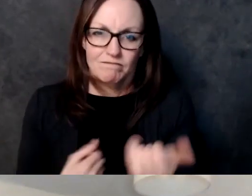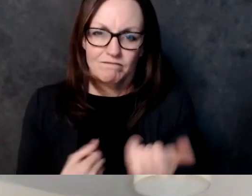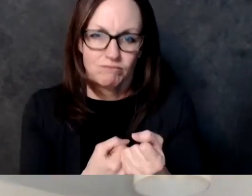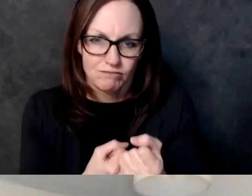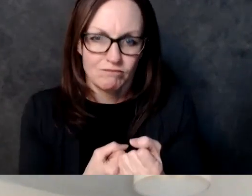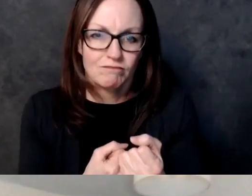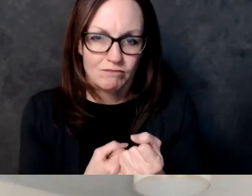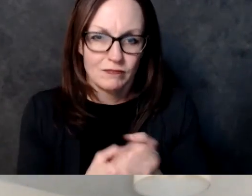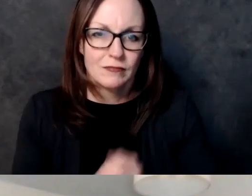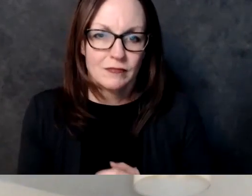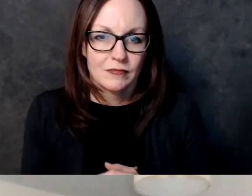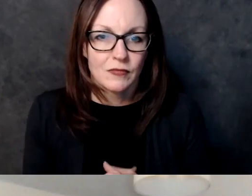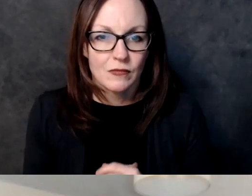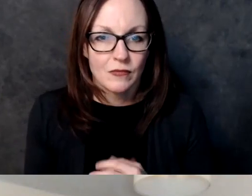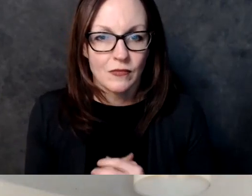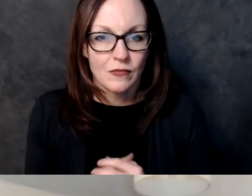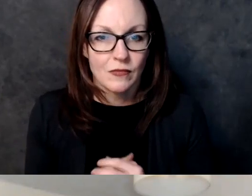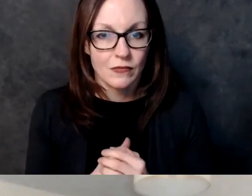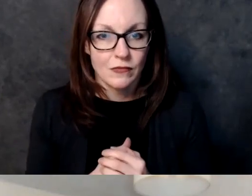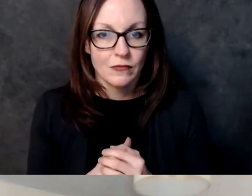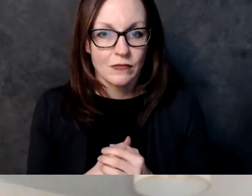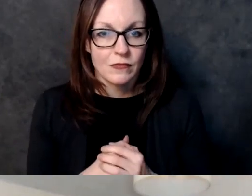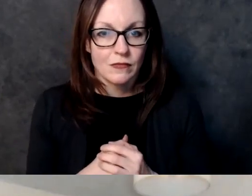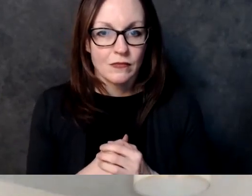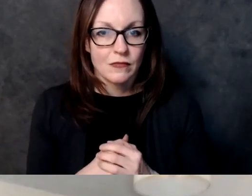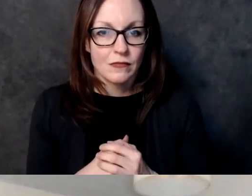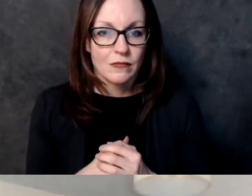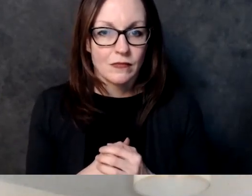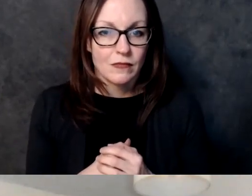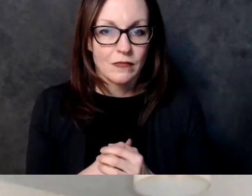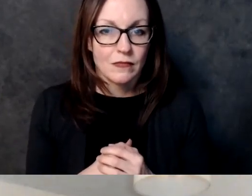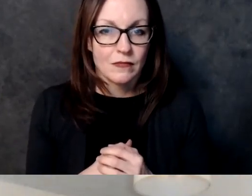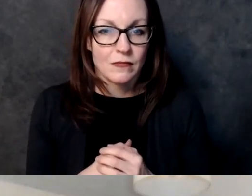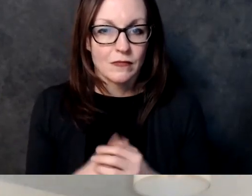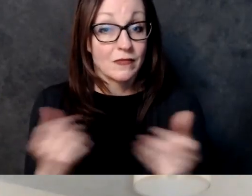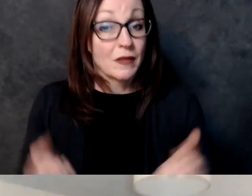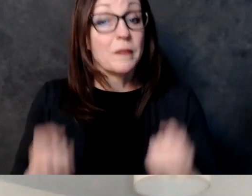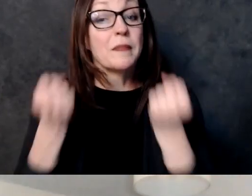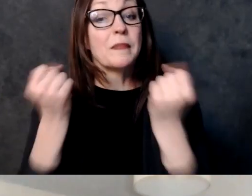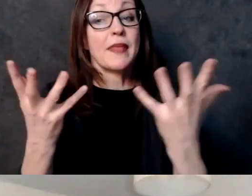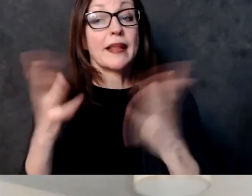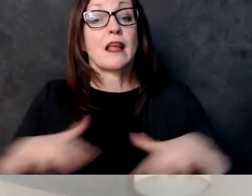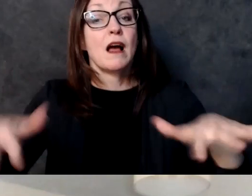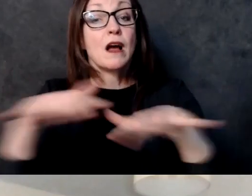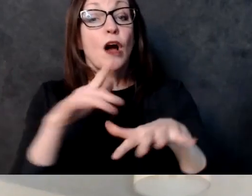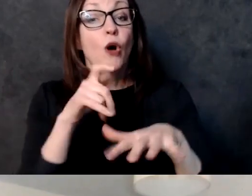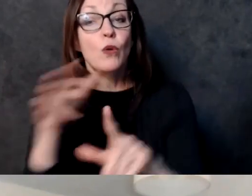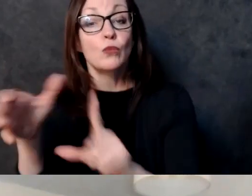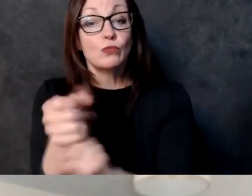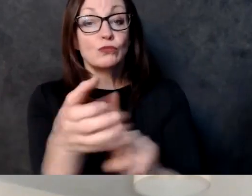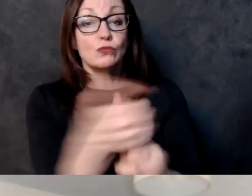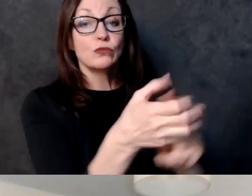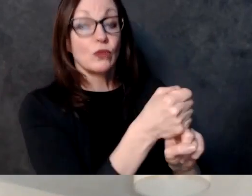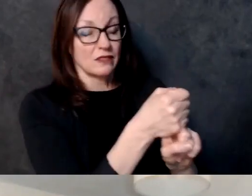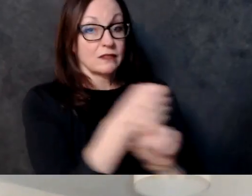was made illegal whites called marijuana but also um you know how it's been implemented and how for example white kids and